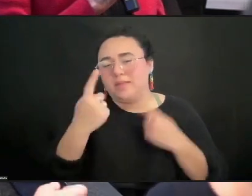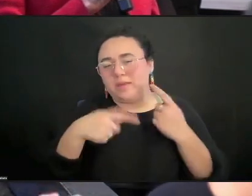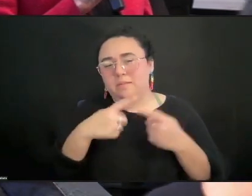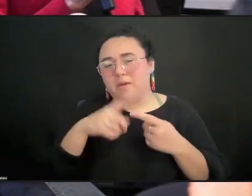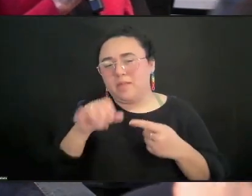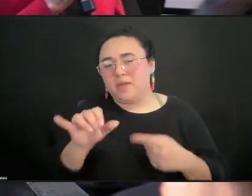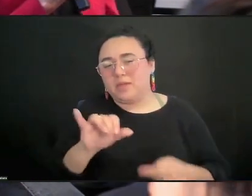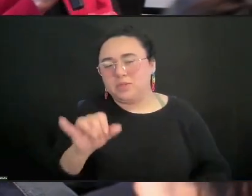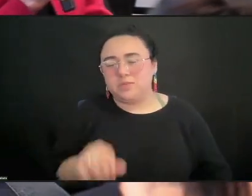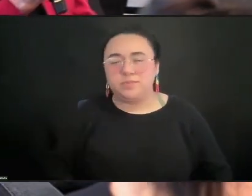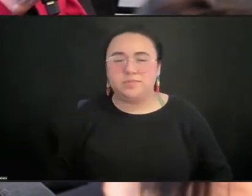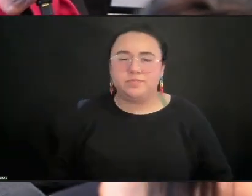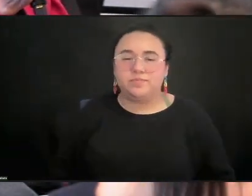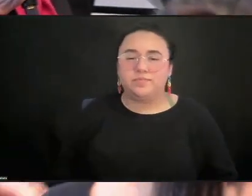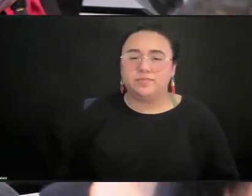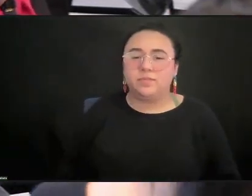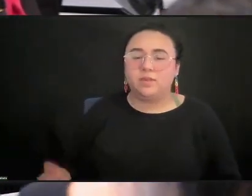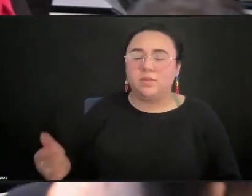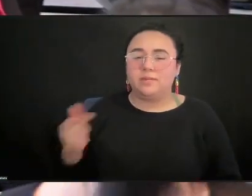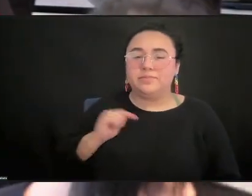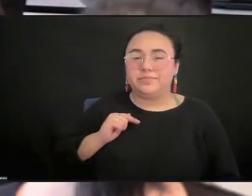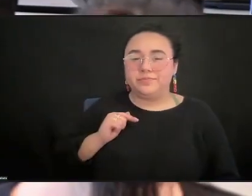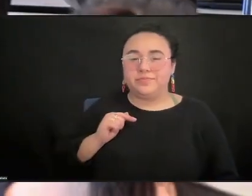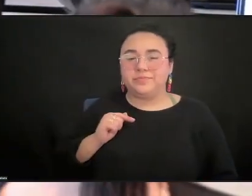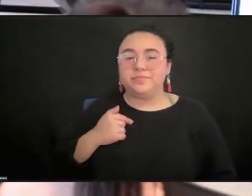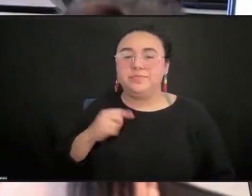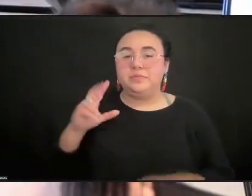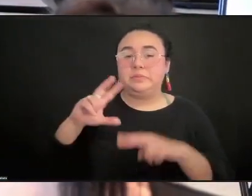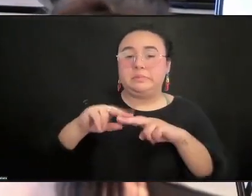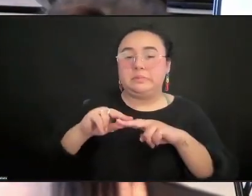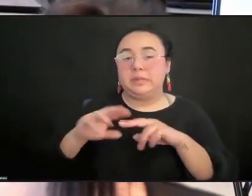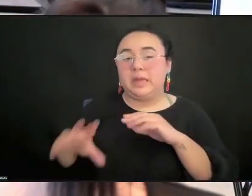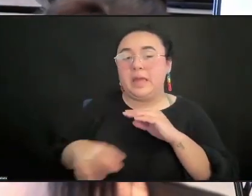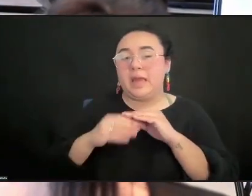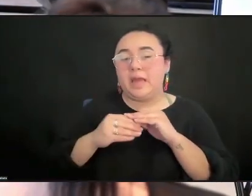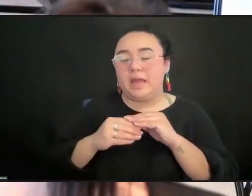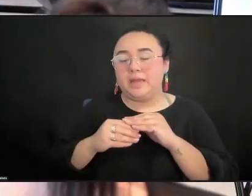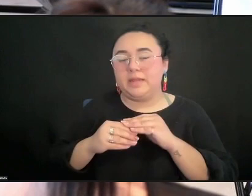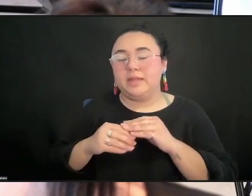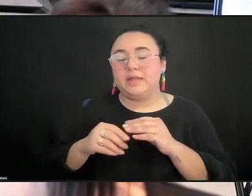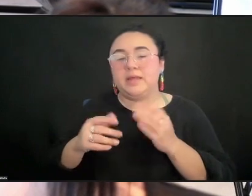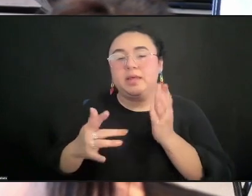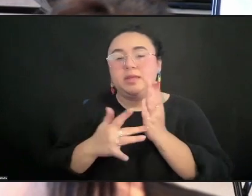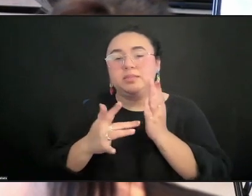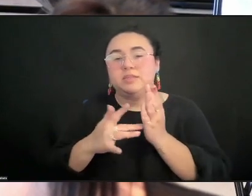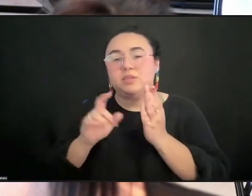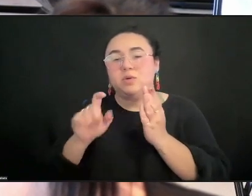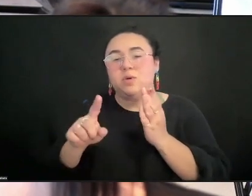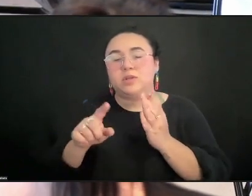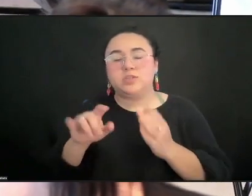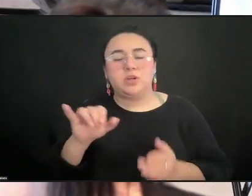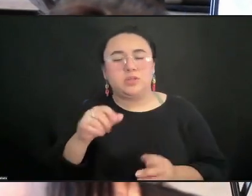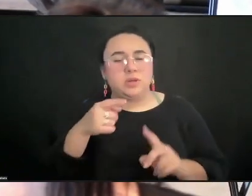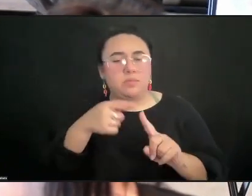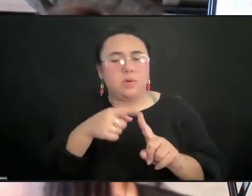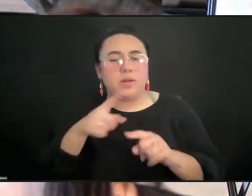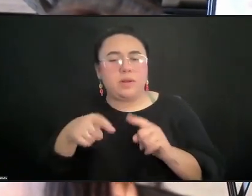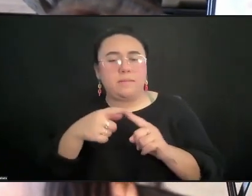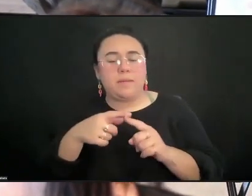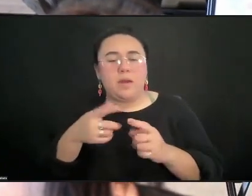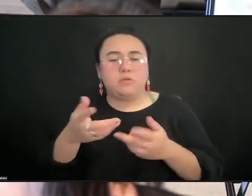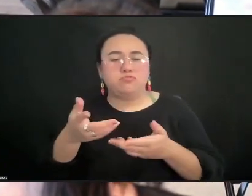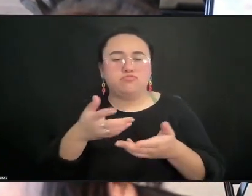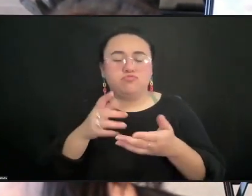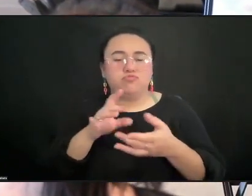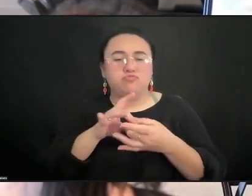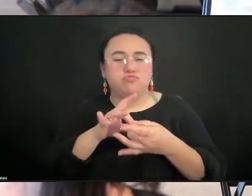I'd like to add to the technology question and also the point about porosity in the collective, working in the collective and how